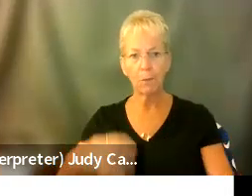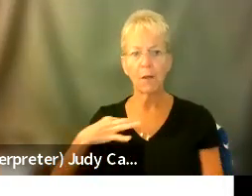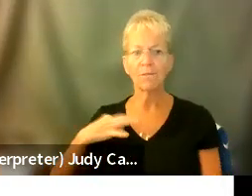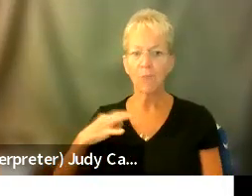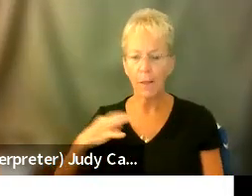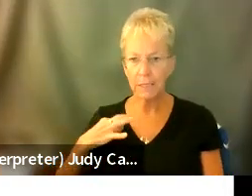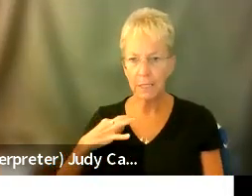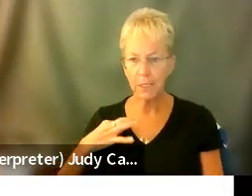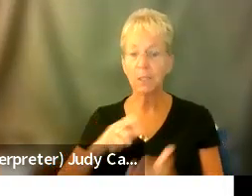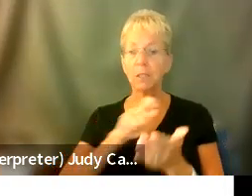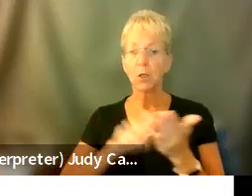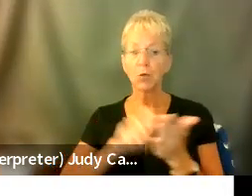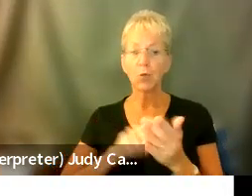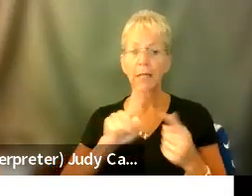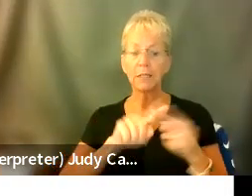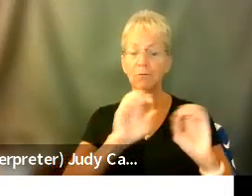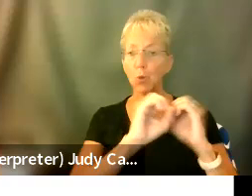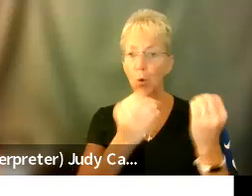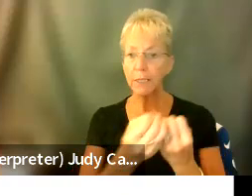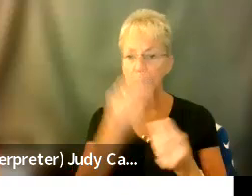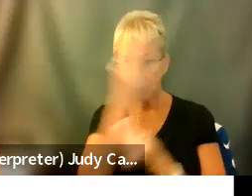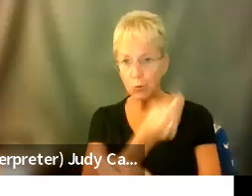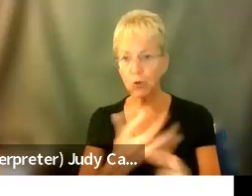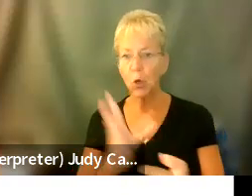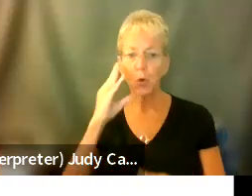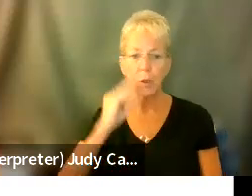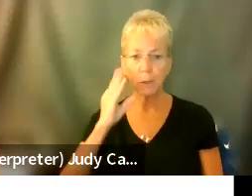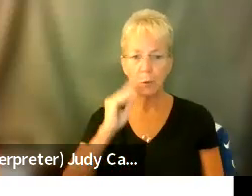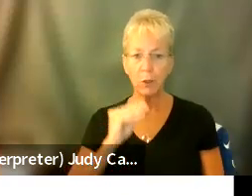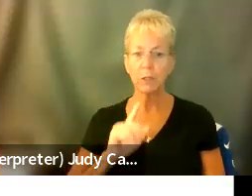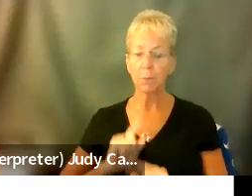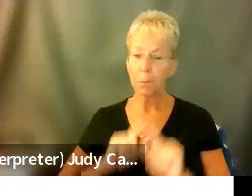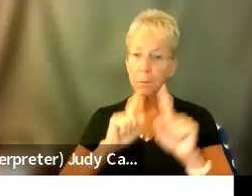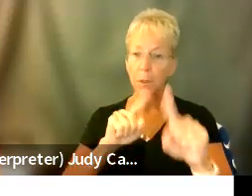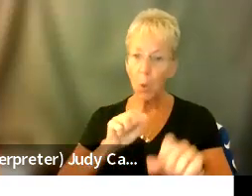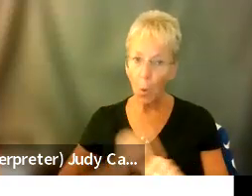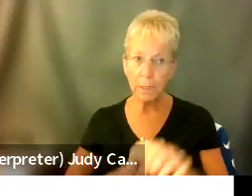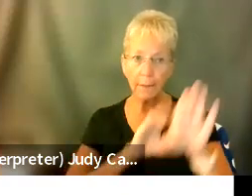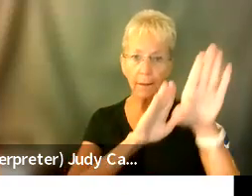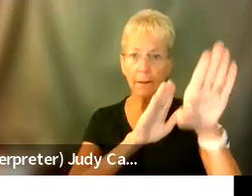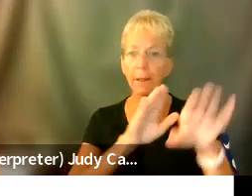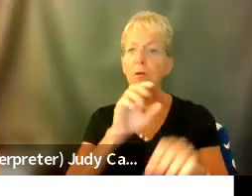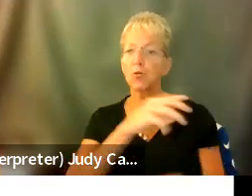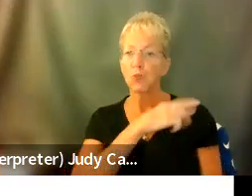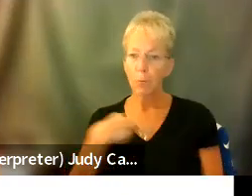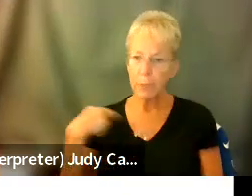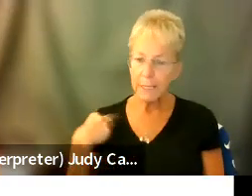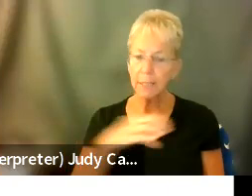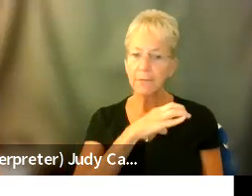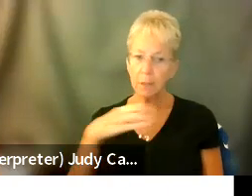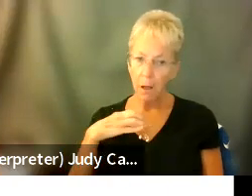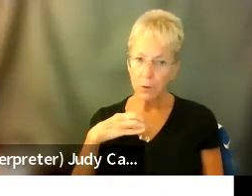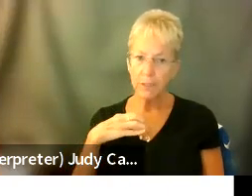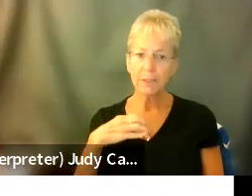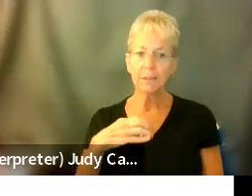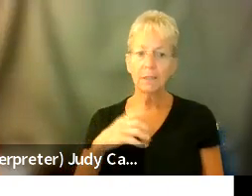Write organizations and share your insight and experience. Go to the hill. Write your representatives. Change